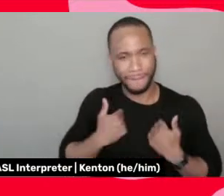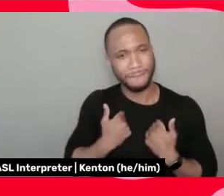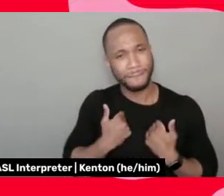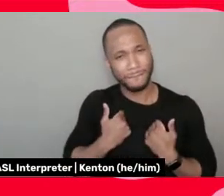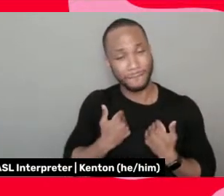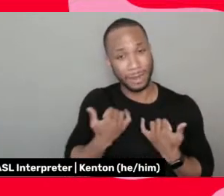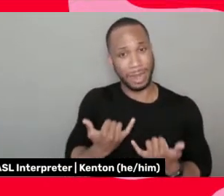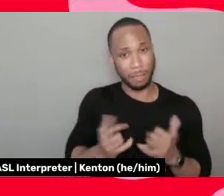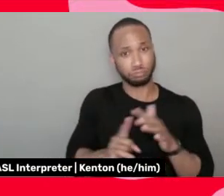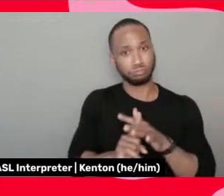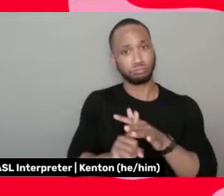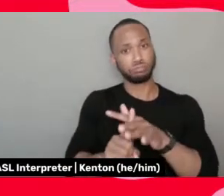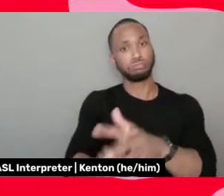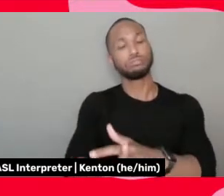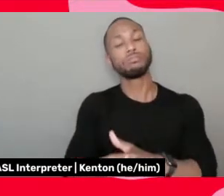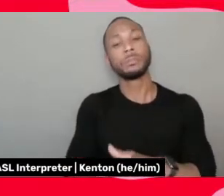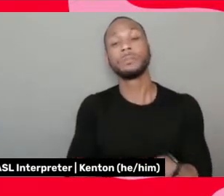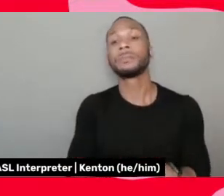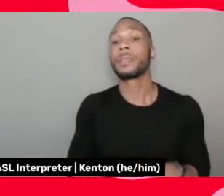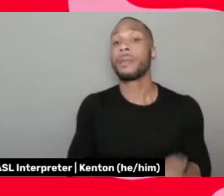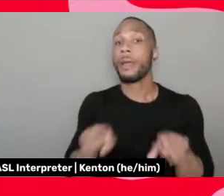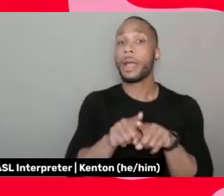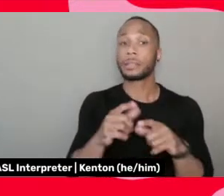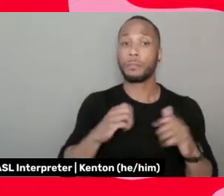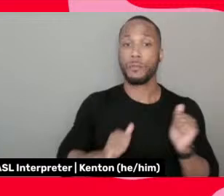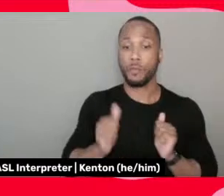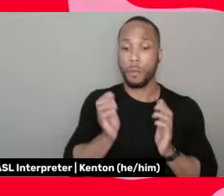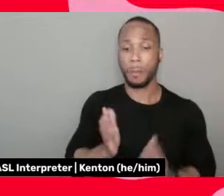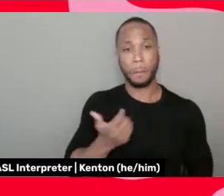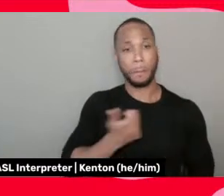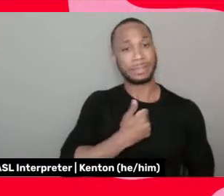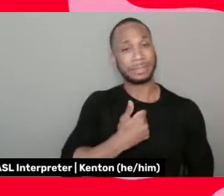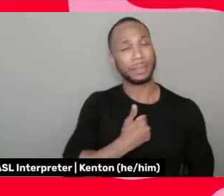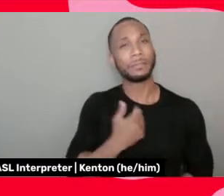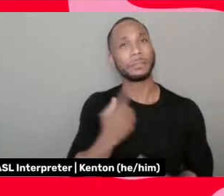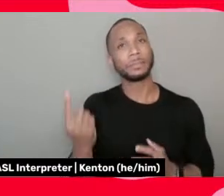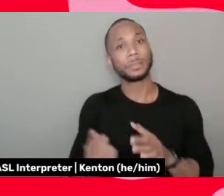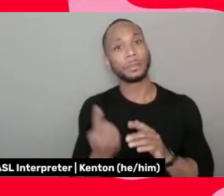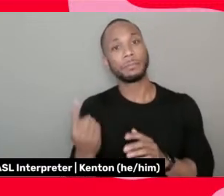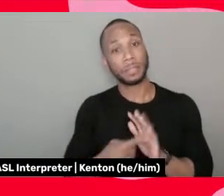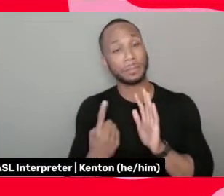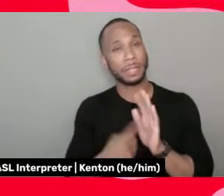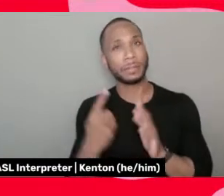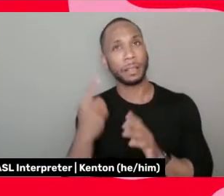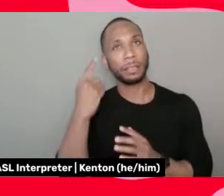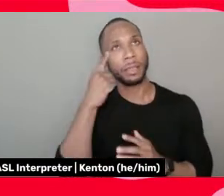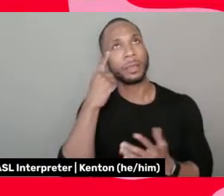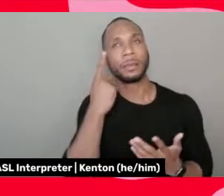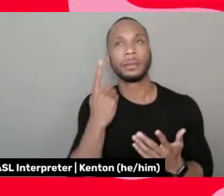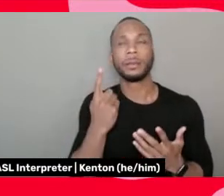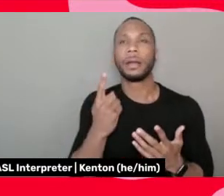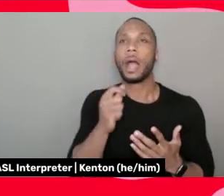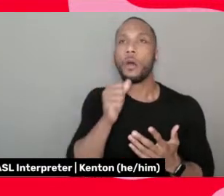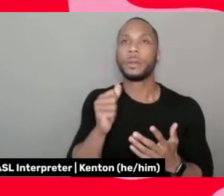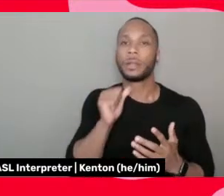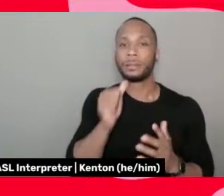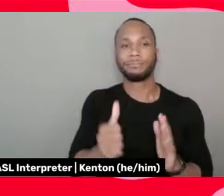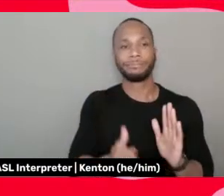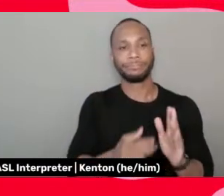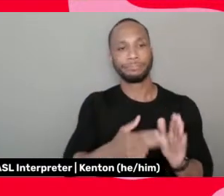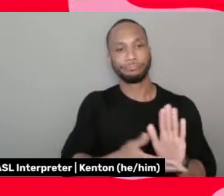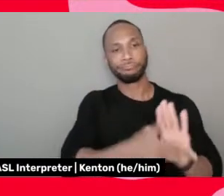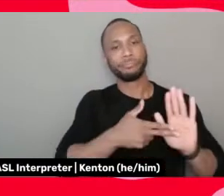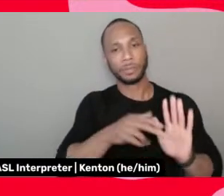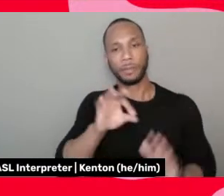as, as a performer myself, sometimes I think, oh, please don't let this be a fad. Please don't let this be a trend.